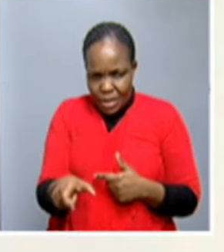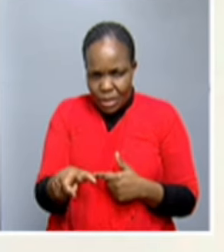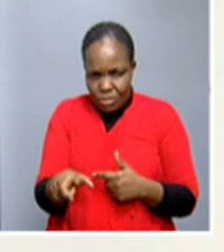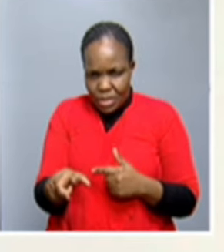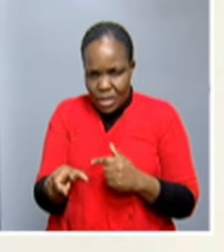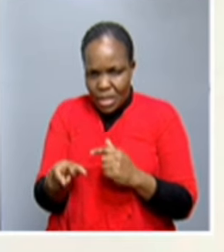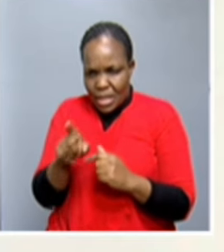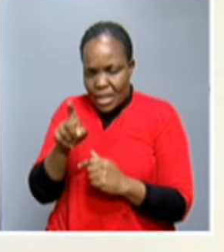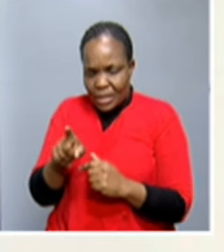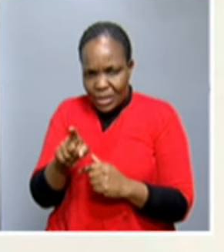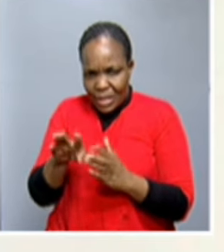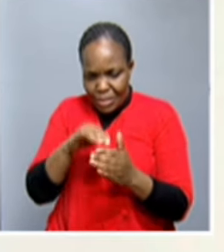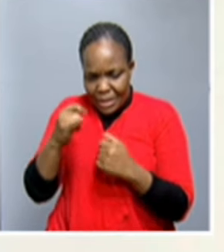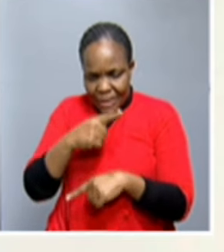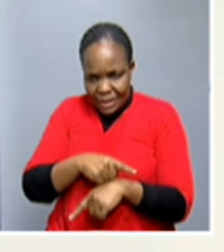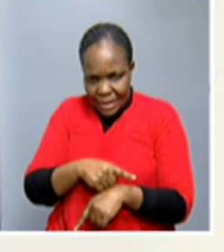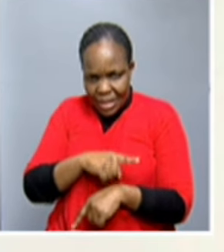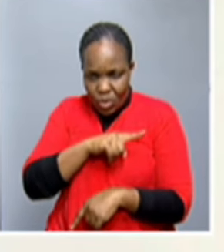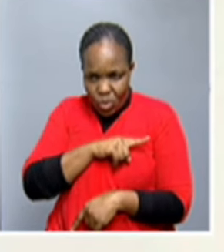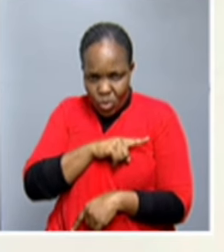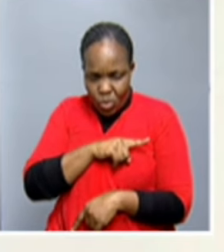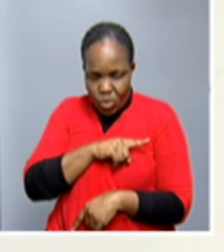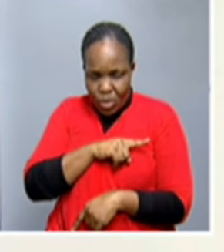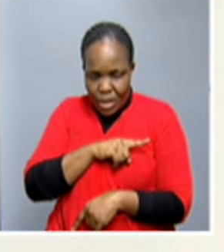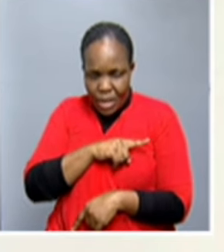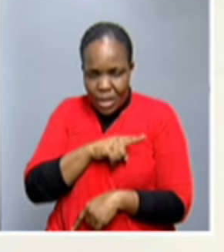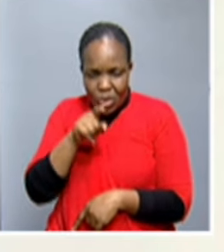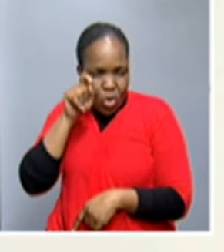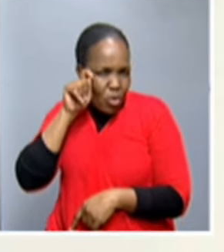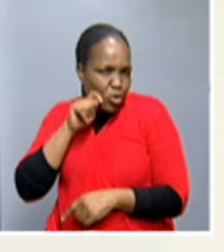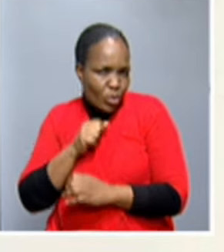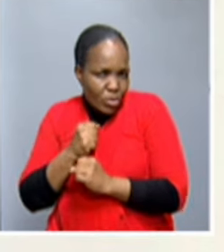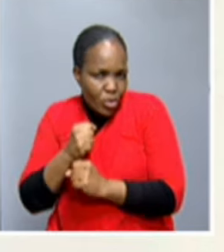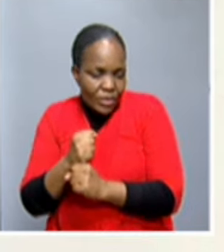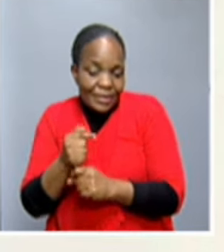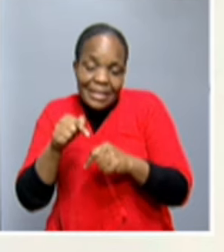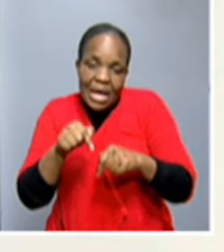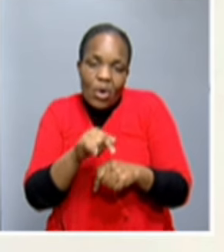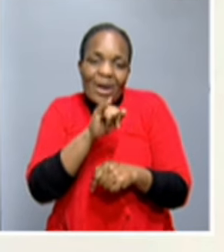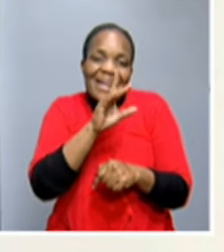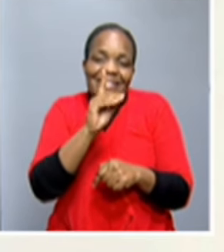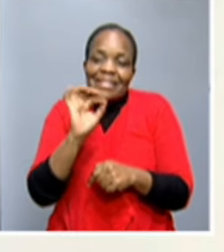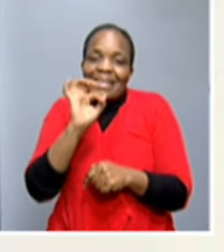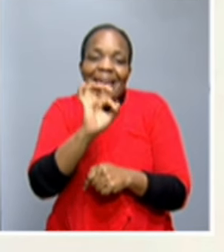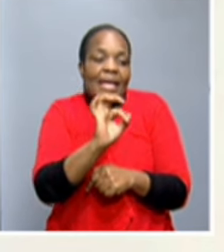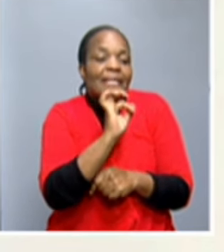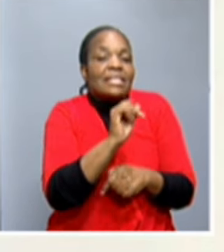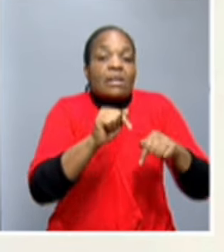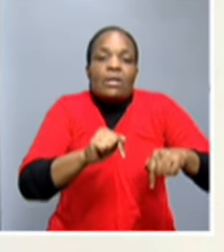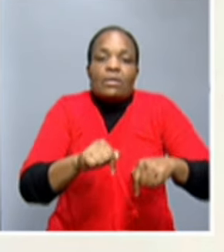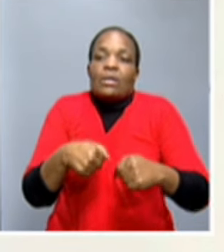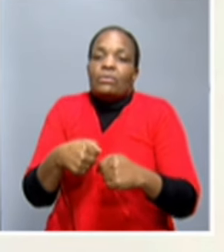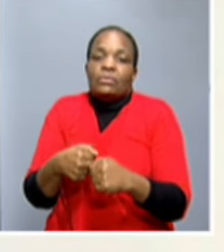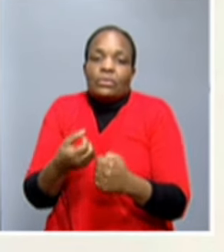who told me that she's registering now, apparently because she just acquired her national documents. She said